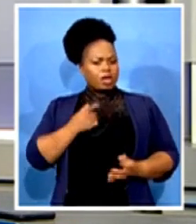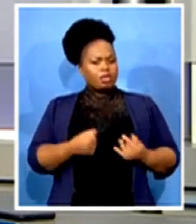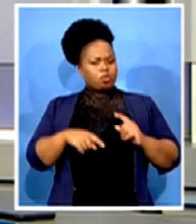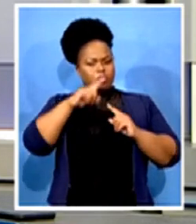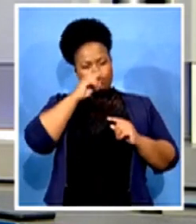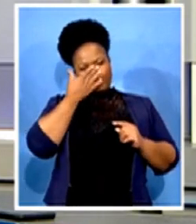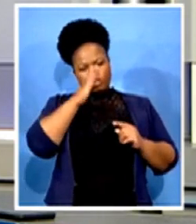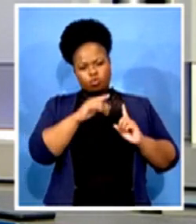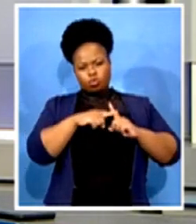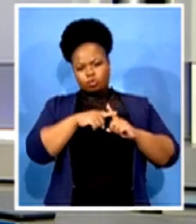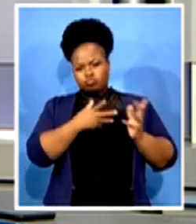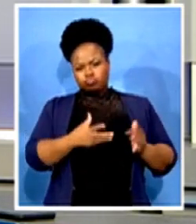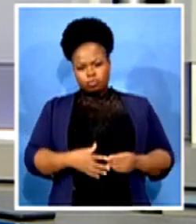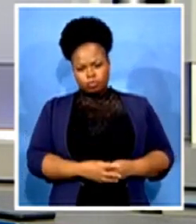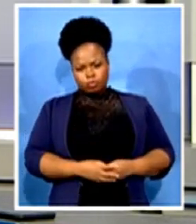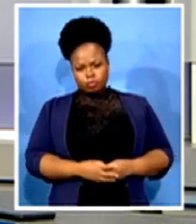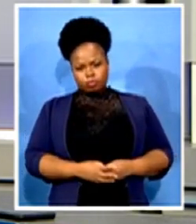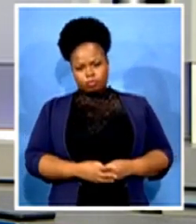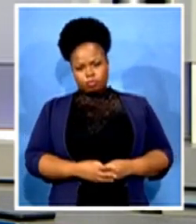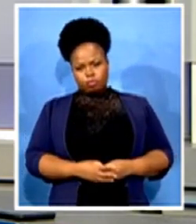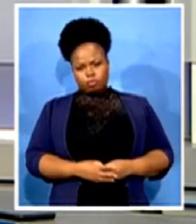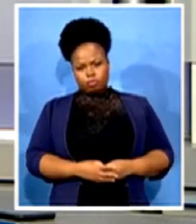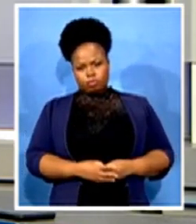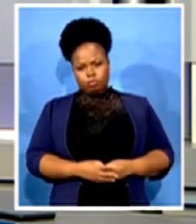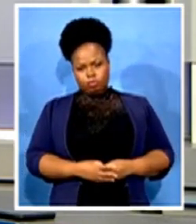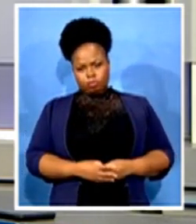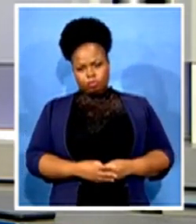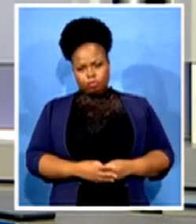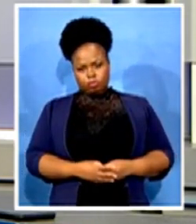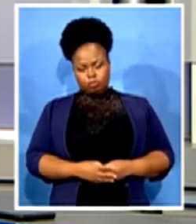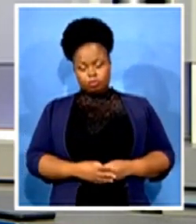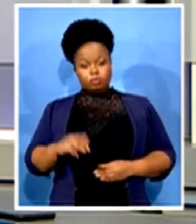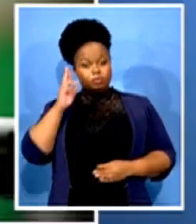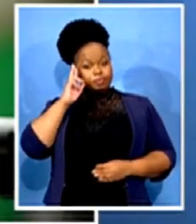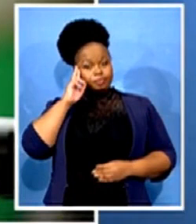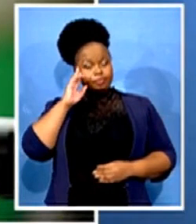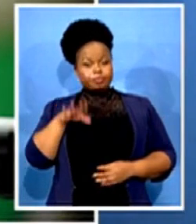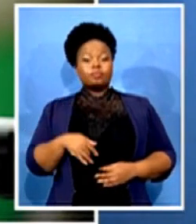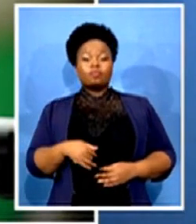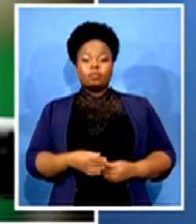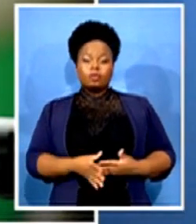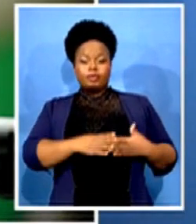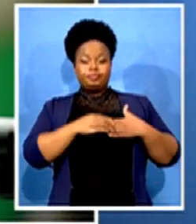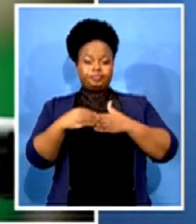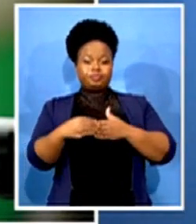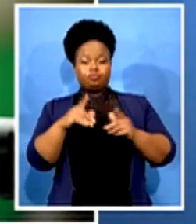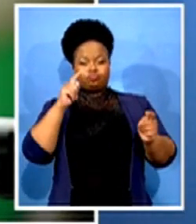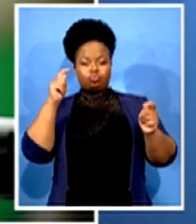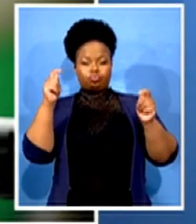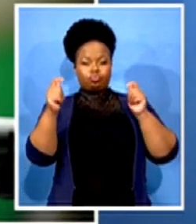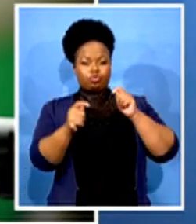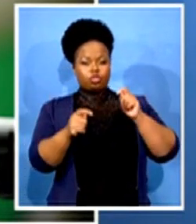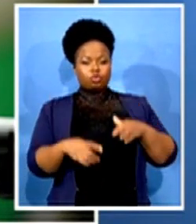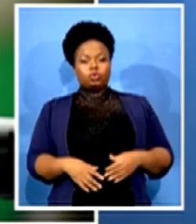Well, remember that he was a leading light in the transformation of our in the 80s when nobody